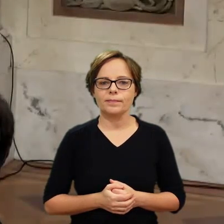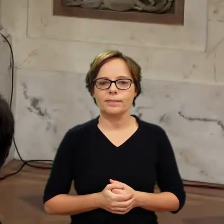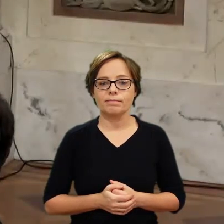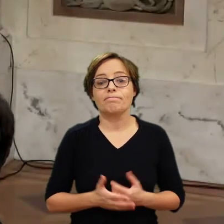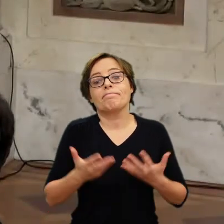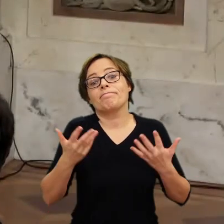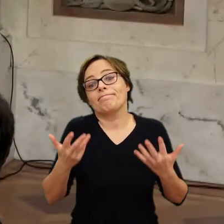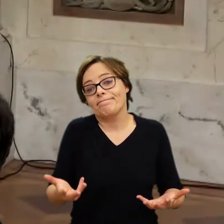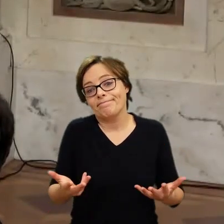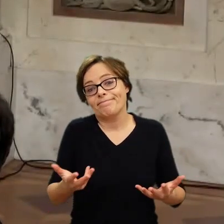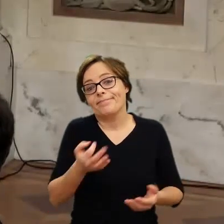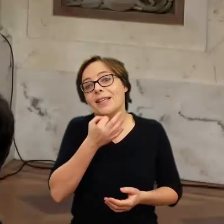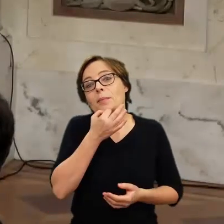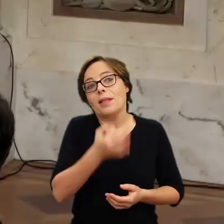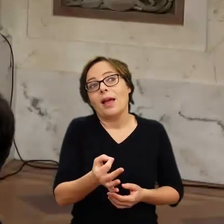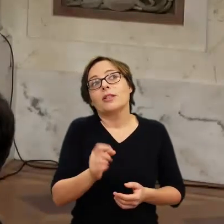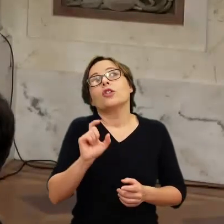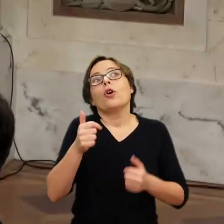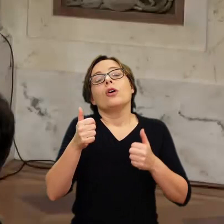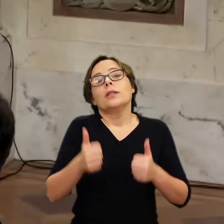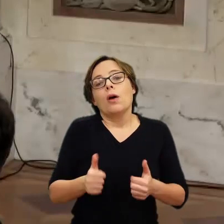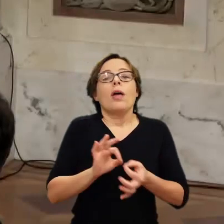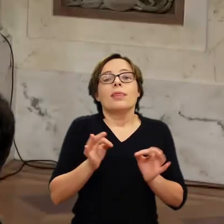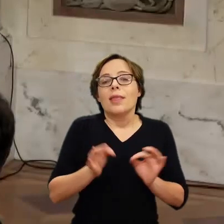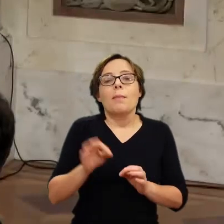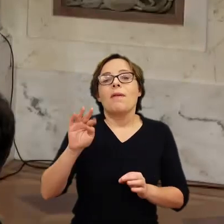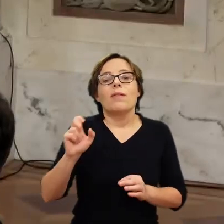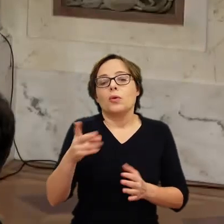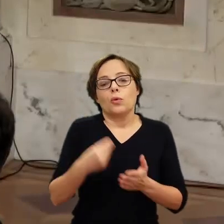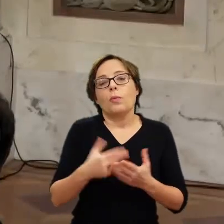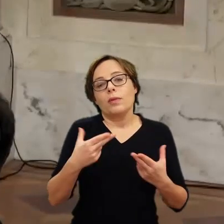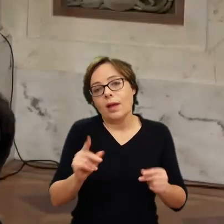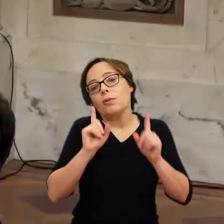Well, the question of what would have happened if, yeah. Yeah.